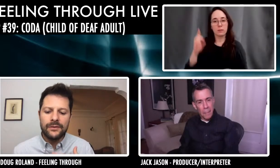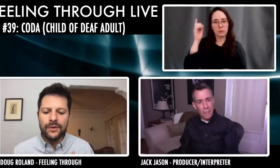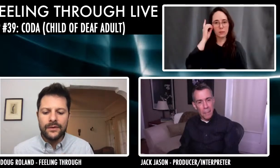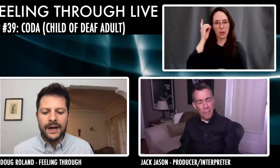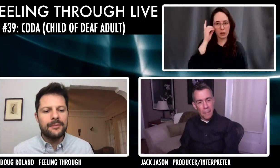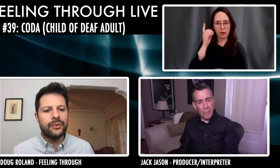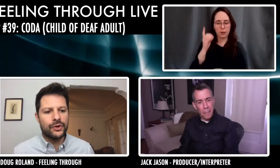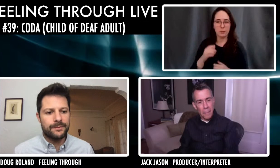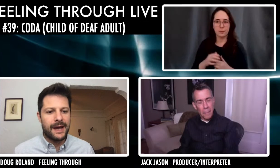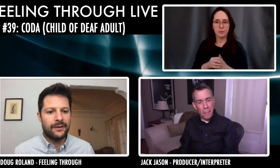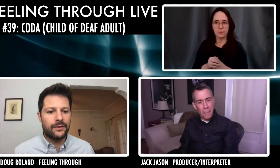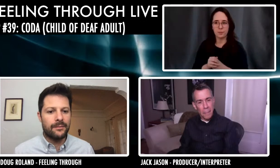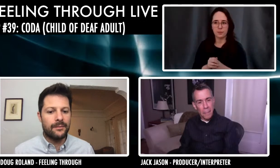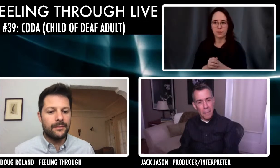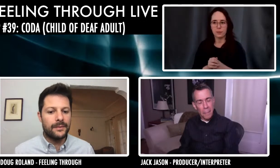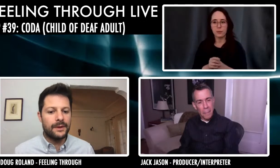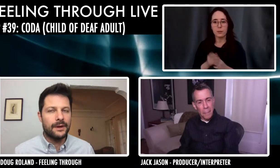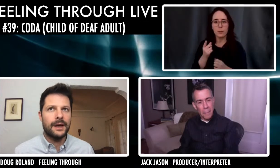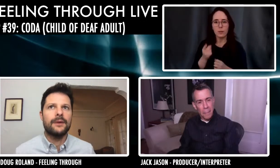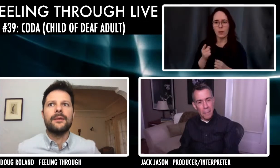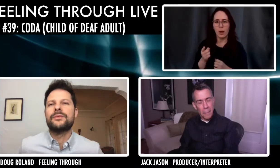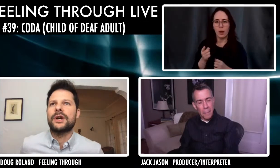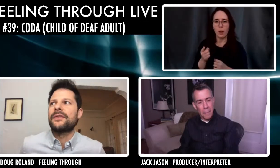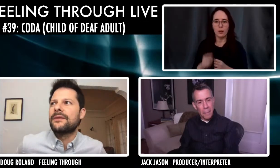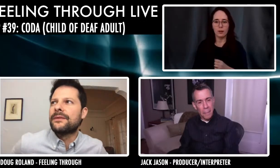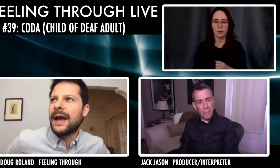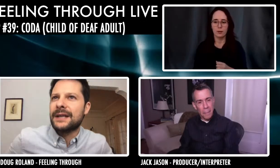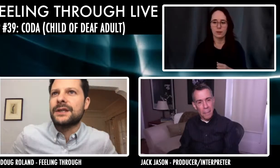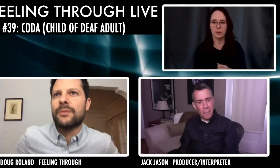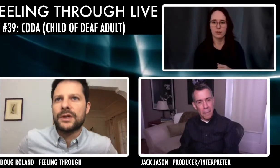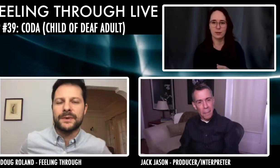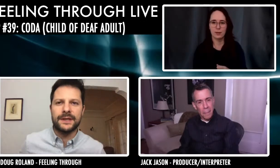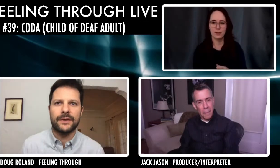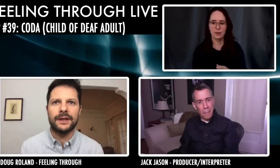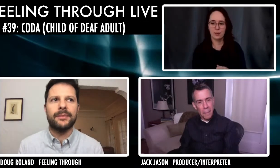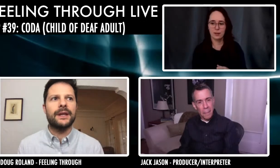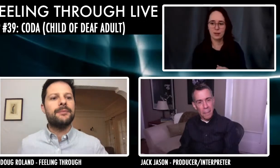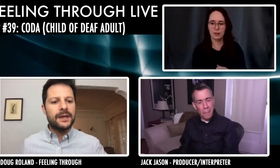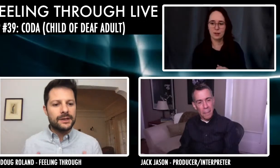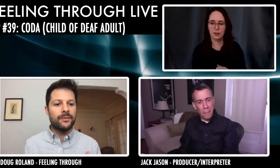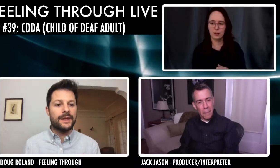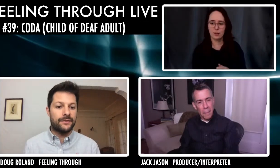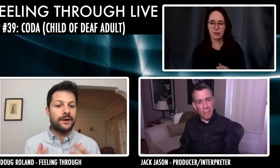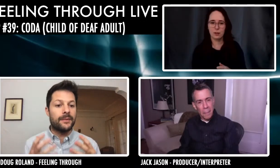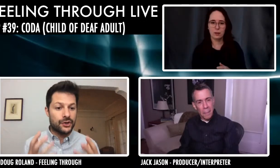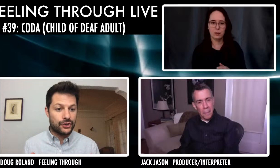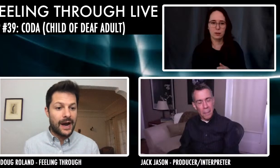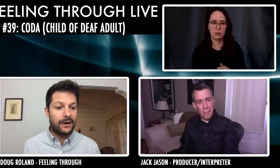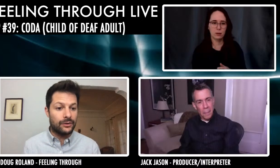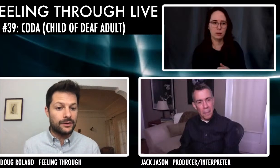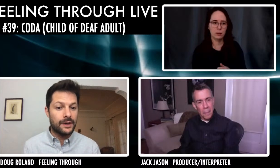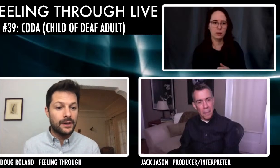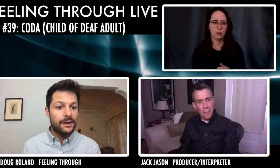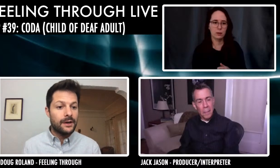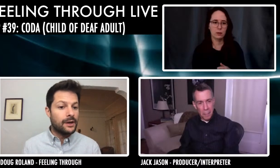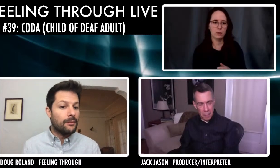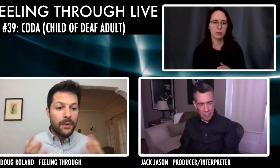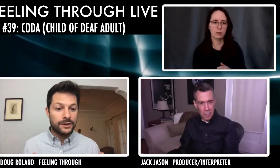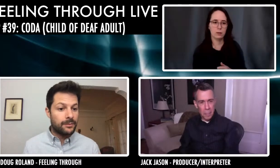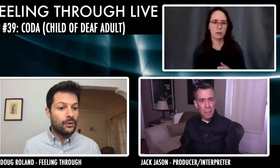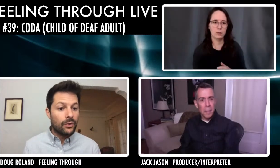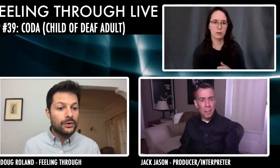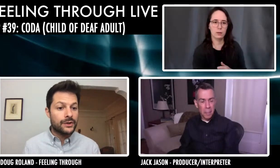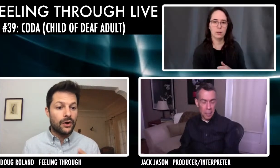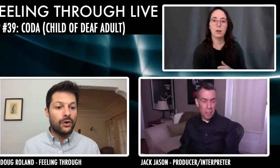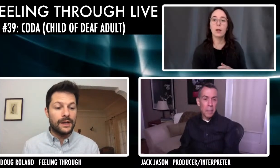have you, have you ever gotten pushback from, I'm trying to think of, ask this more specifically, but like being someone that's very much straddled, you know,